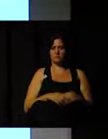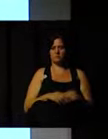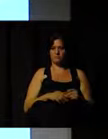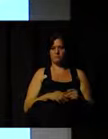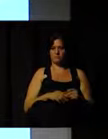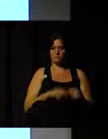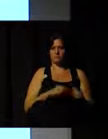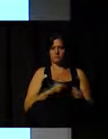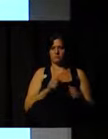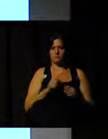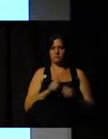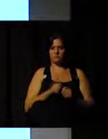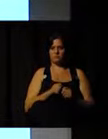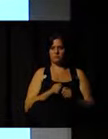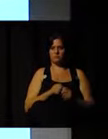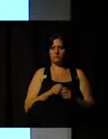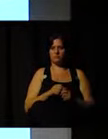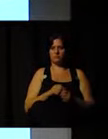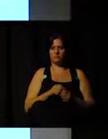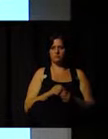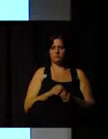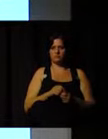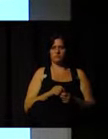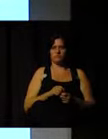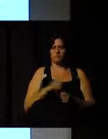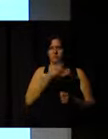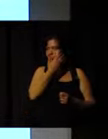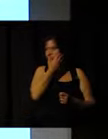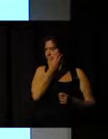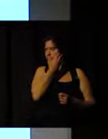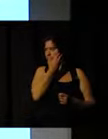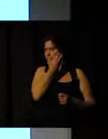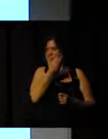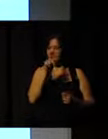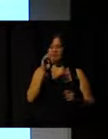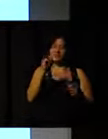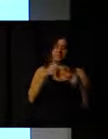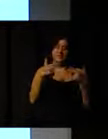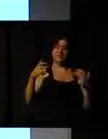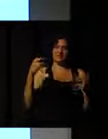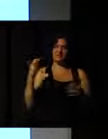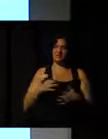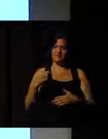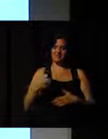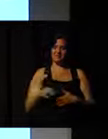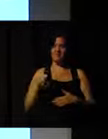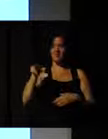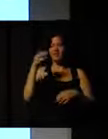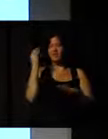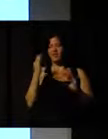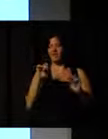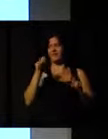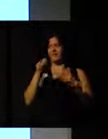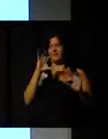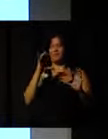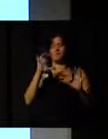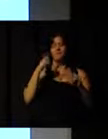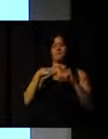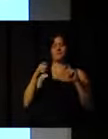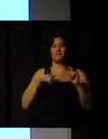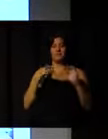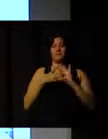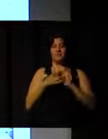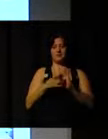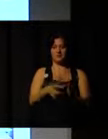your training and educational parts, and it's perfect. How is possible to do that? Well, it's a little bit